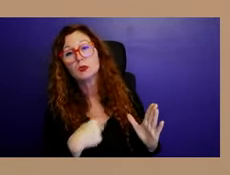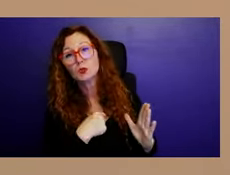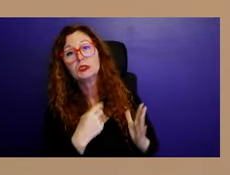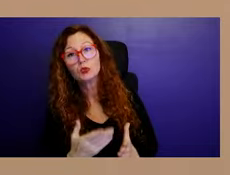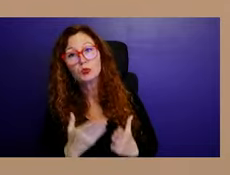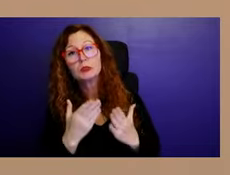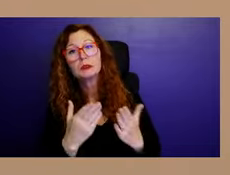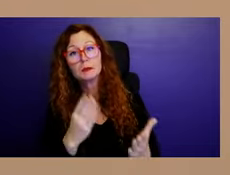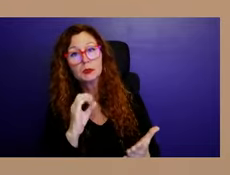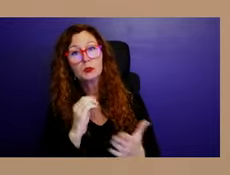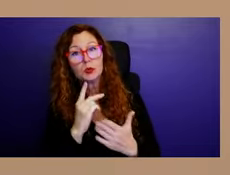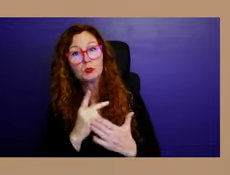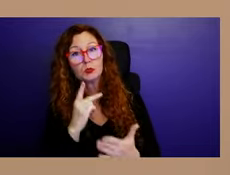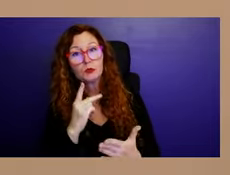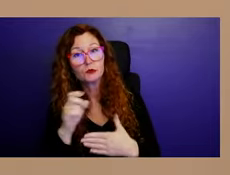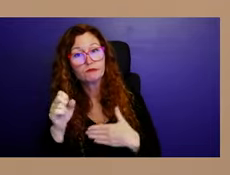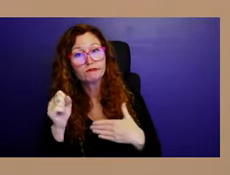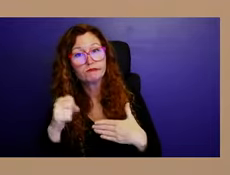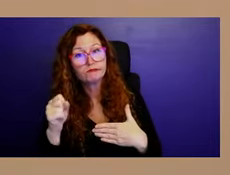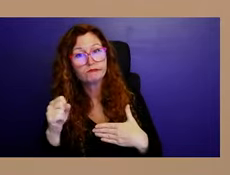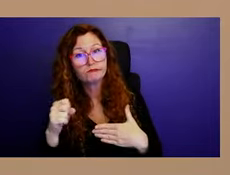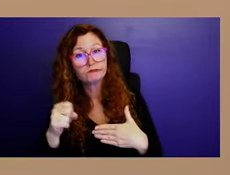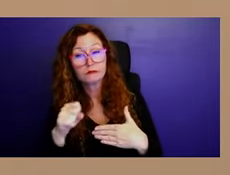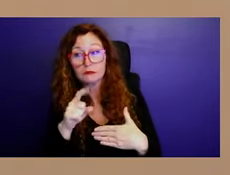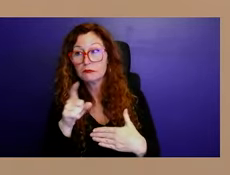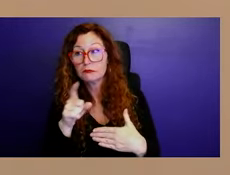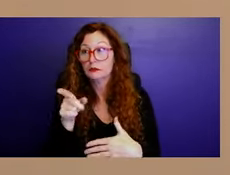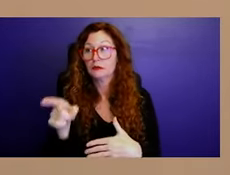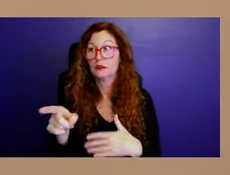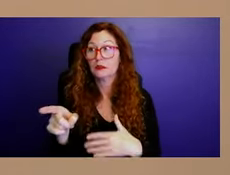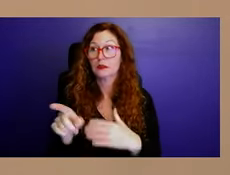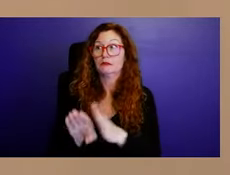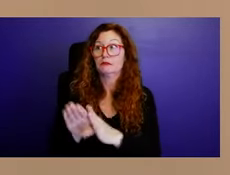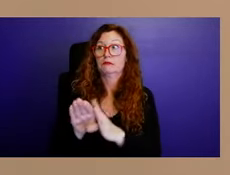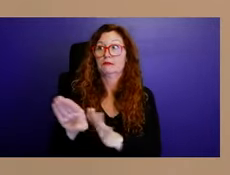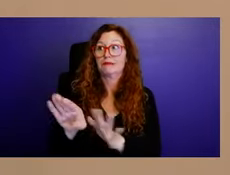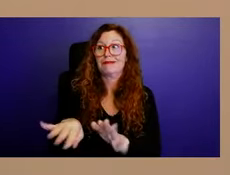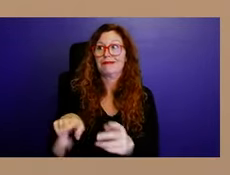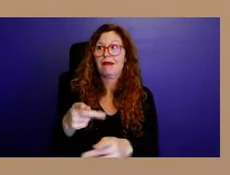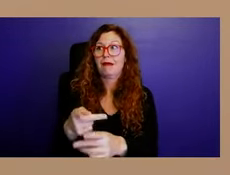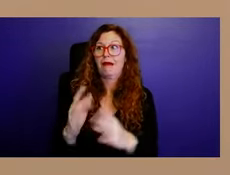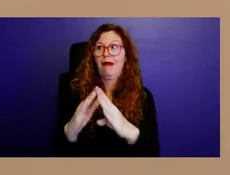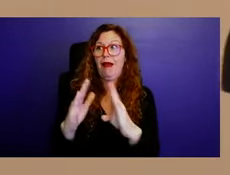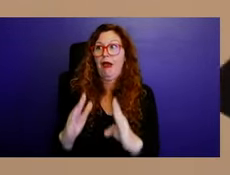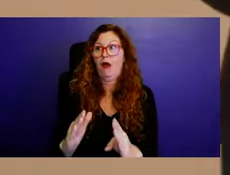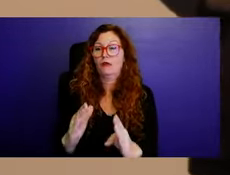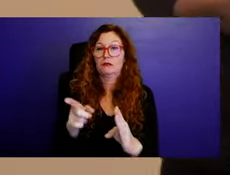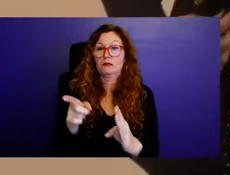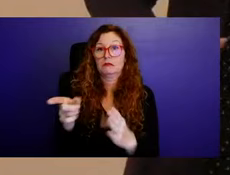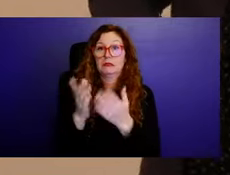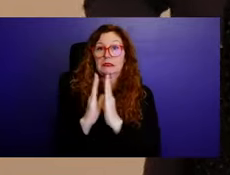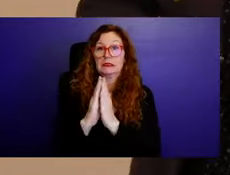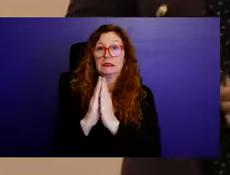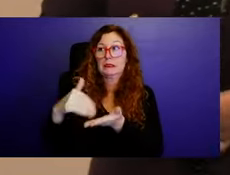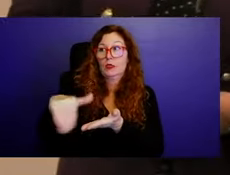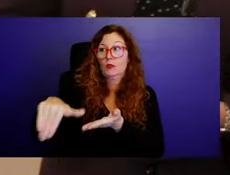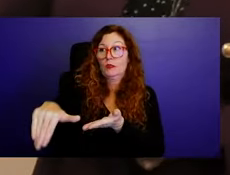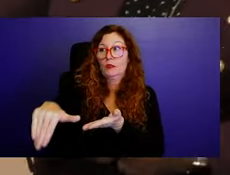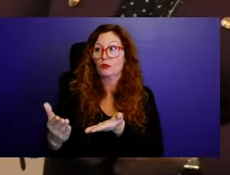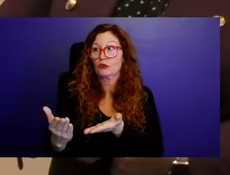they, they are constructing that type of housing and that they are just seeking this waiver in order to, to meet that.